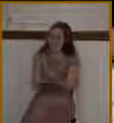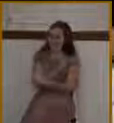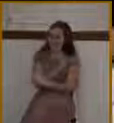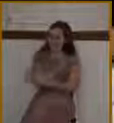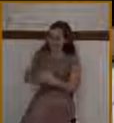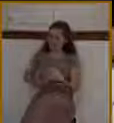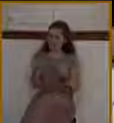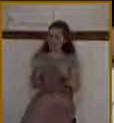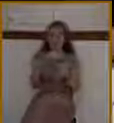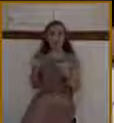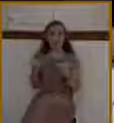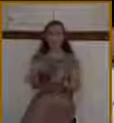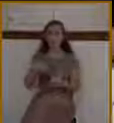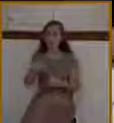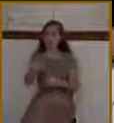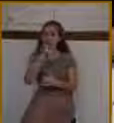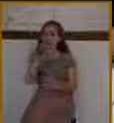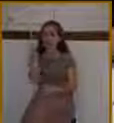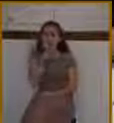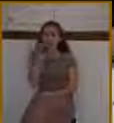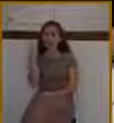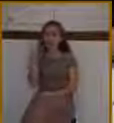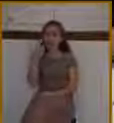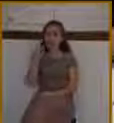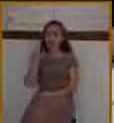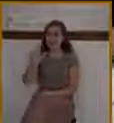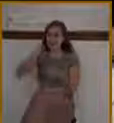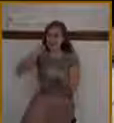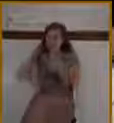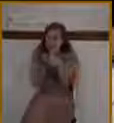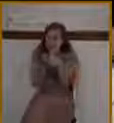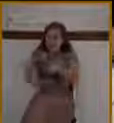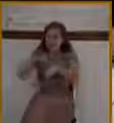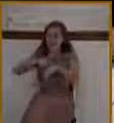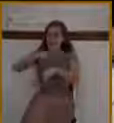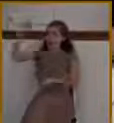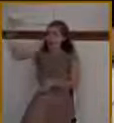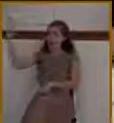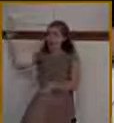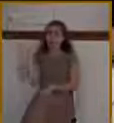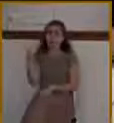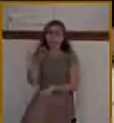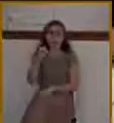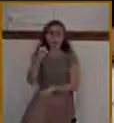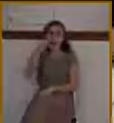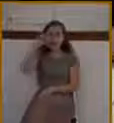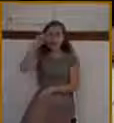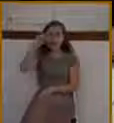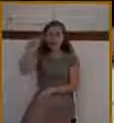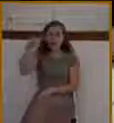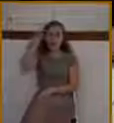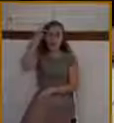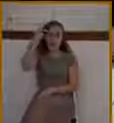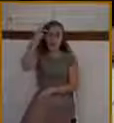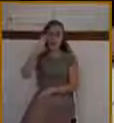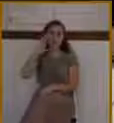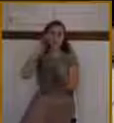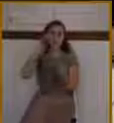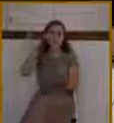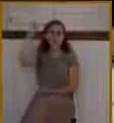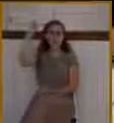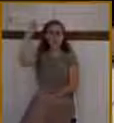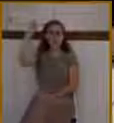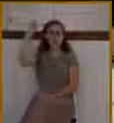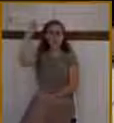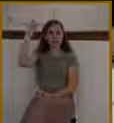not realize that the purpose of his first coming would not be political. It would be spiritual. It would be to deliver them from their